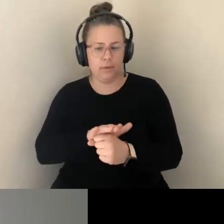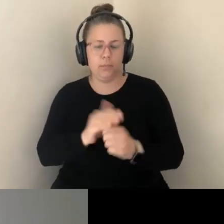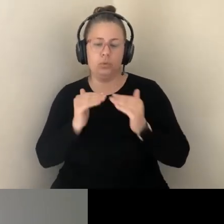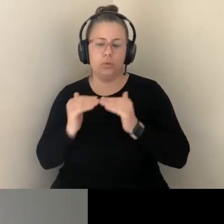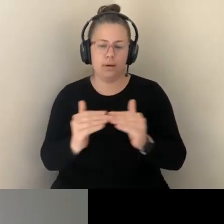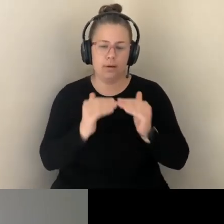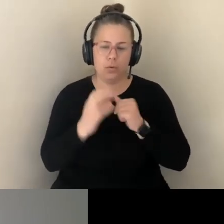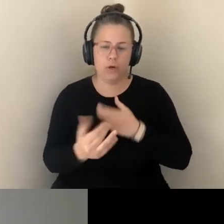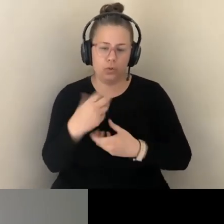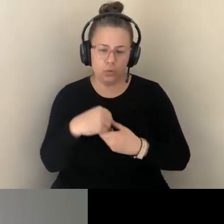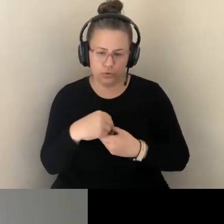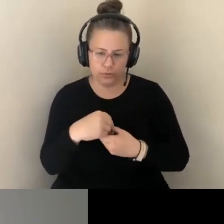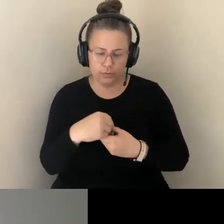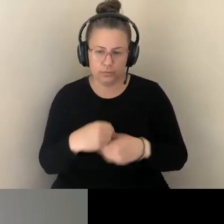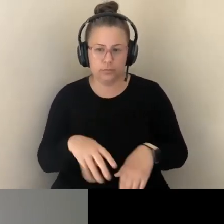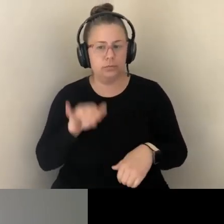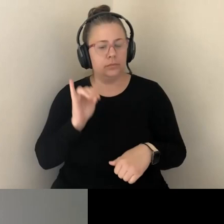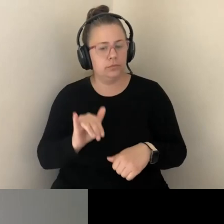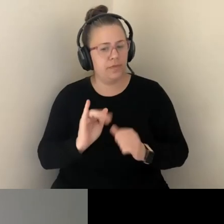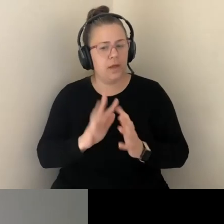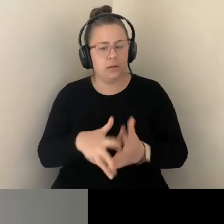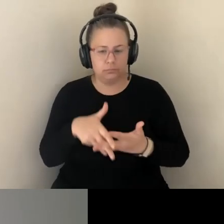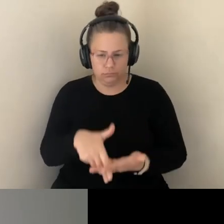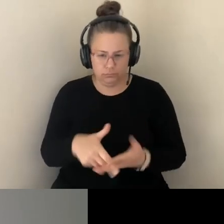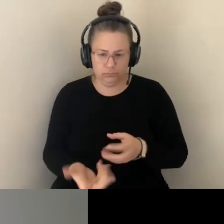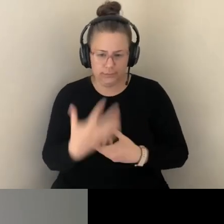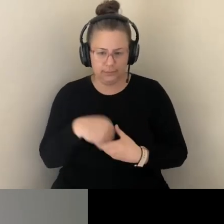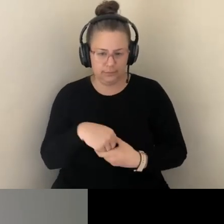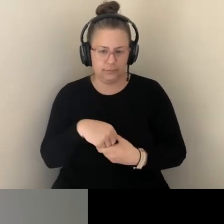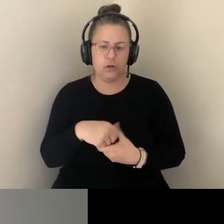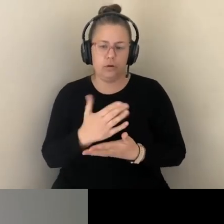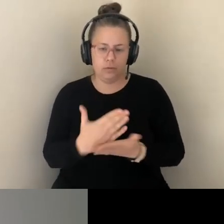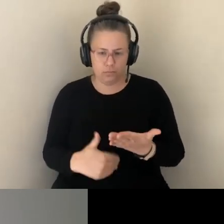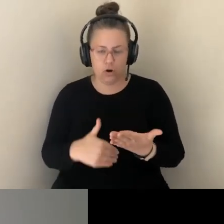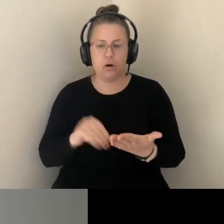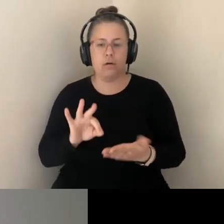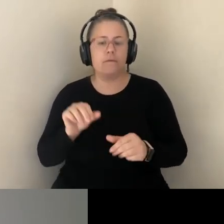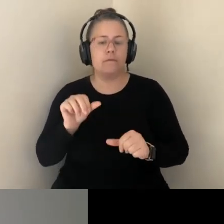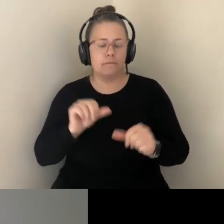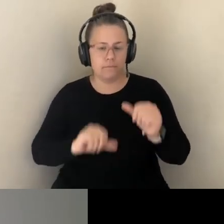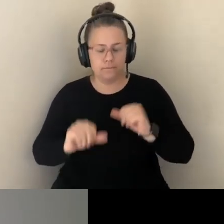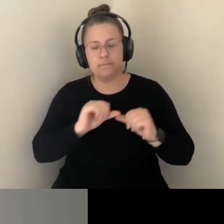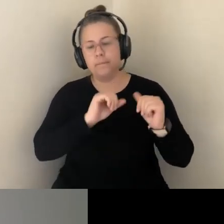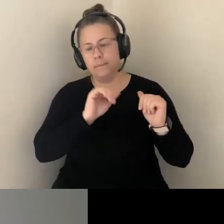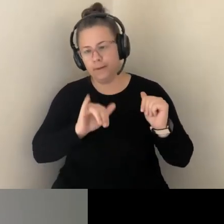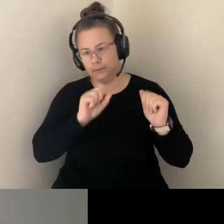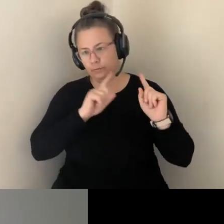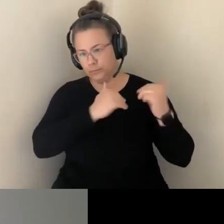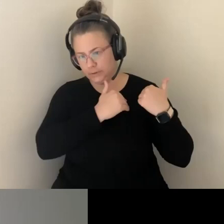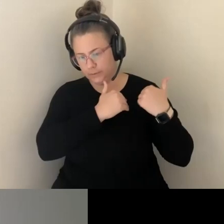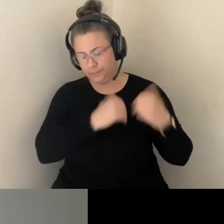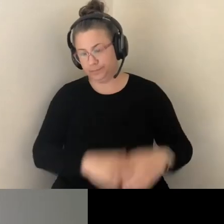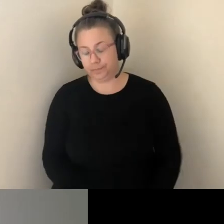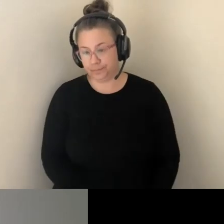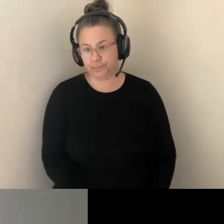THIS IS AN INHERENT ASPECT OF THE PRACTICE OF RESPONSIBLE SCIENCE. IT AFFIRMS THAT GENOMICS MUST